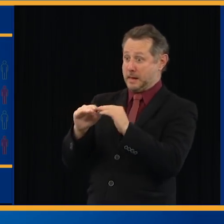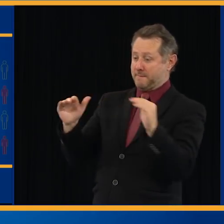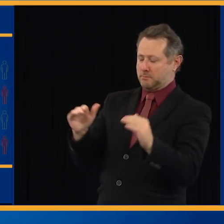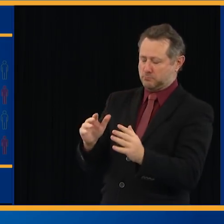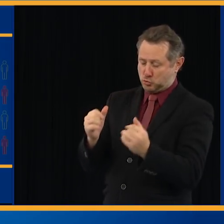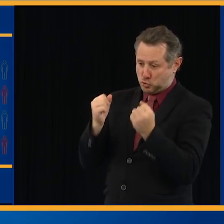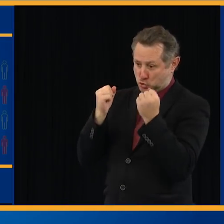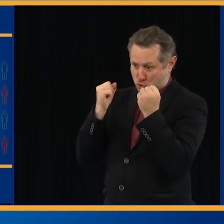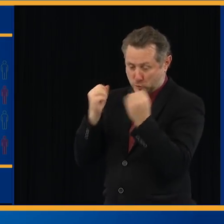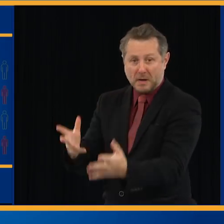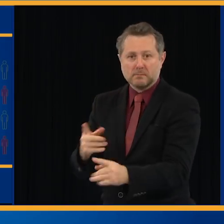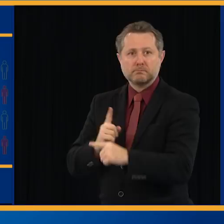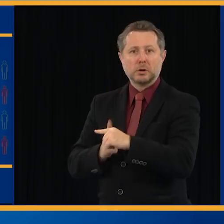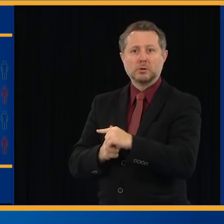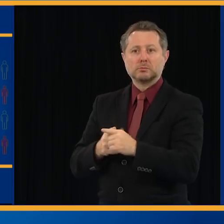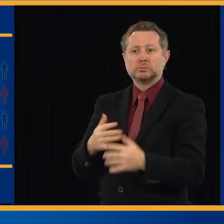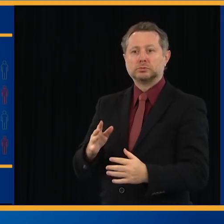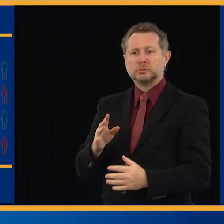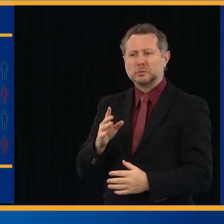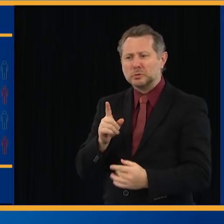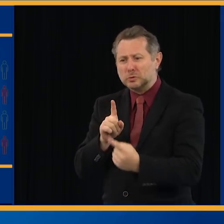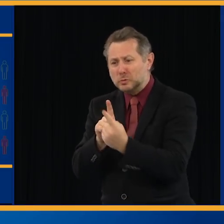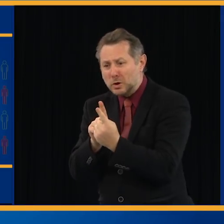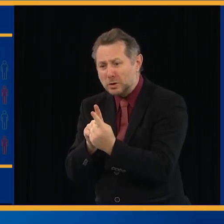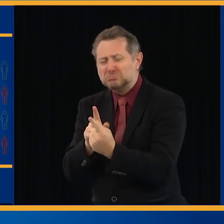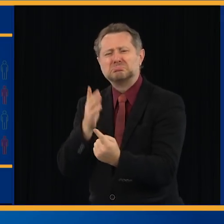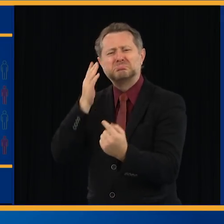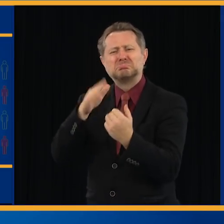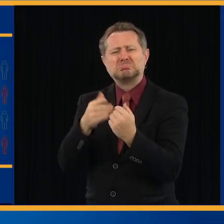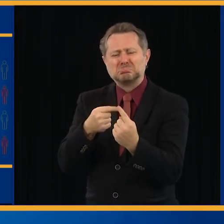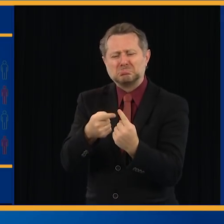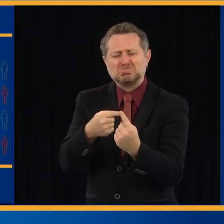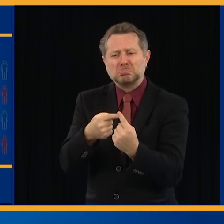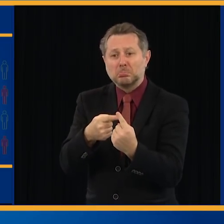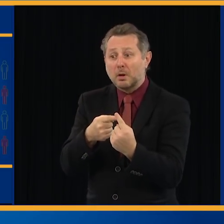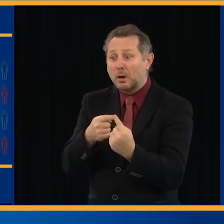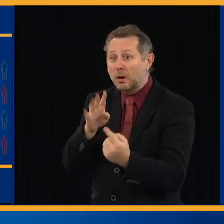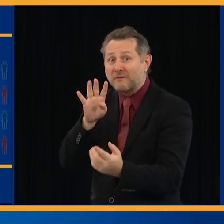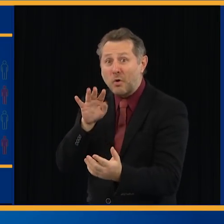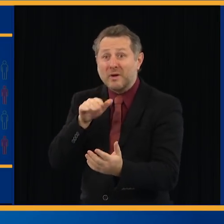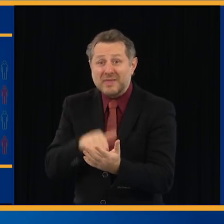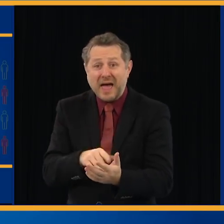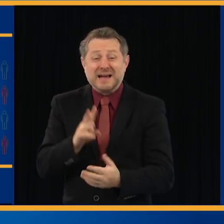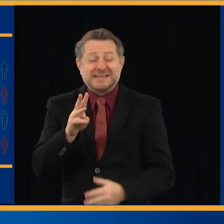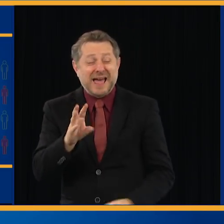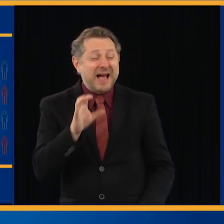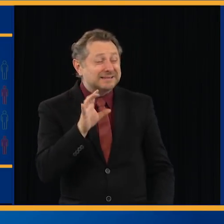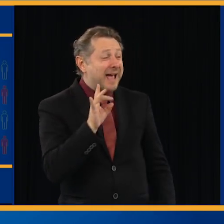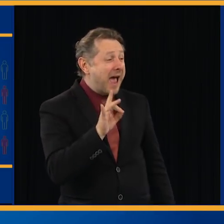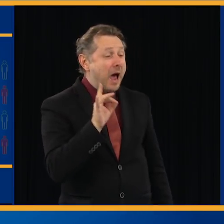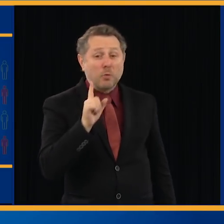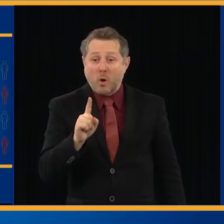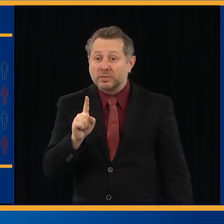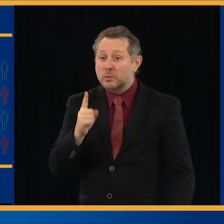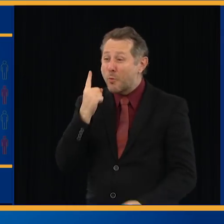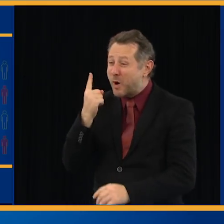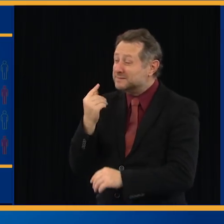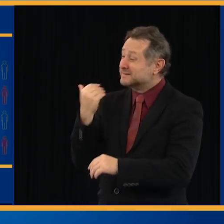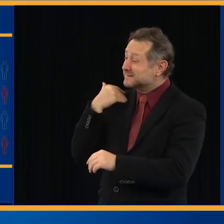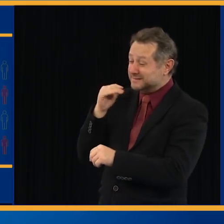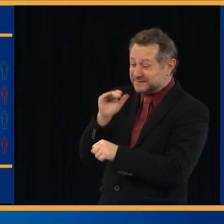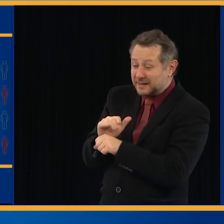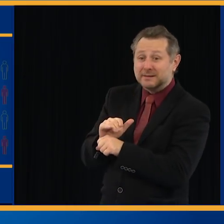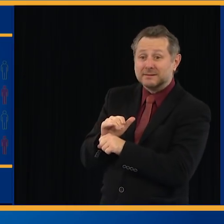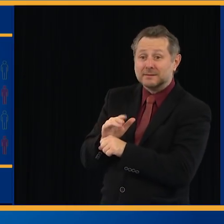person, it's easy. 4,681 on one day. Today, we'll have another